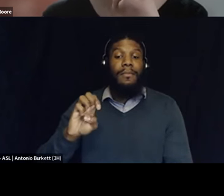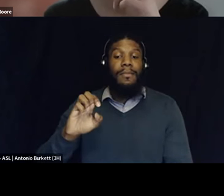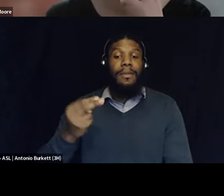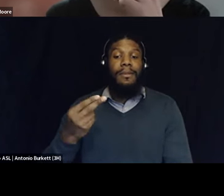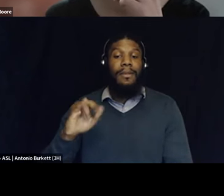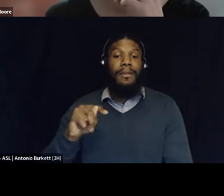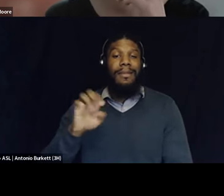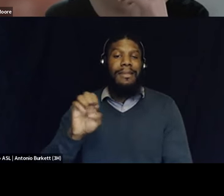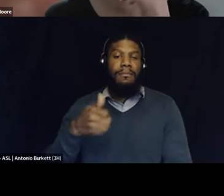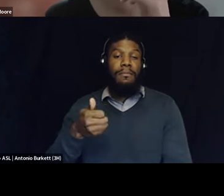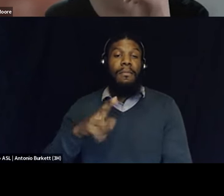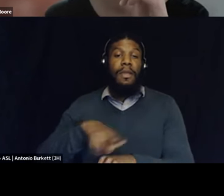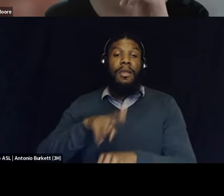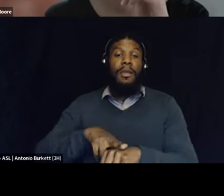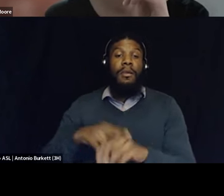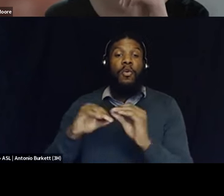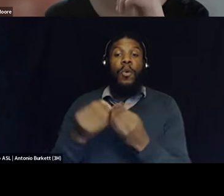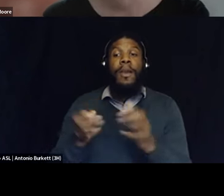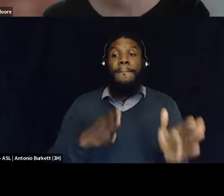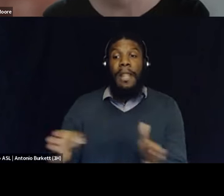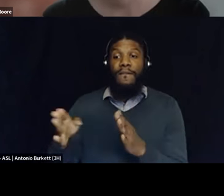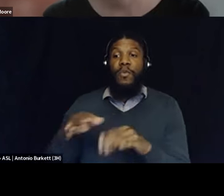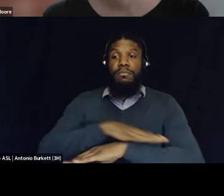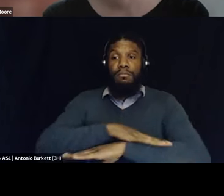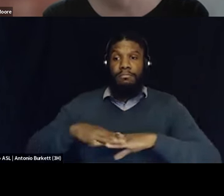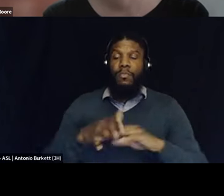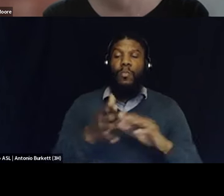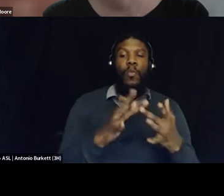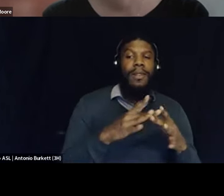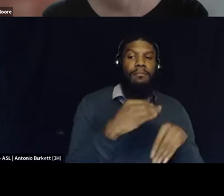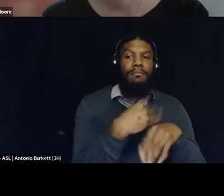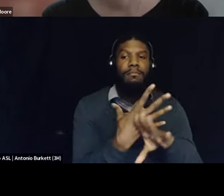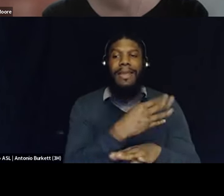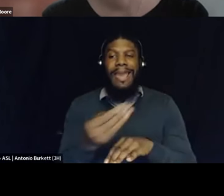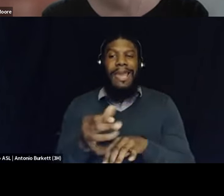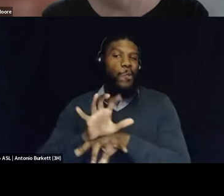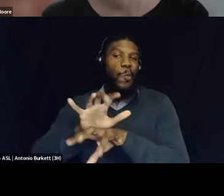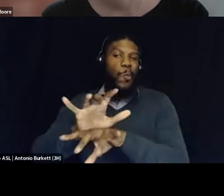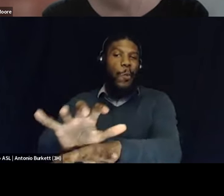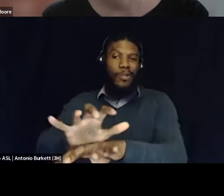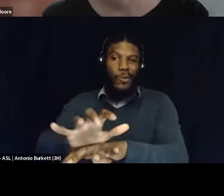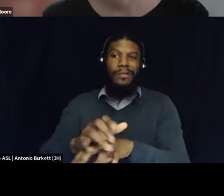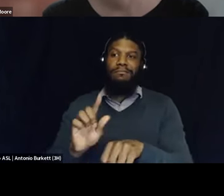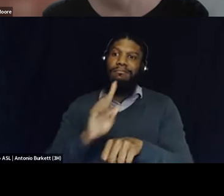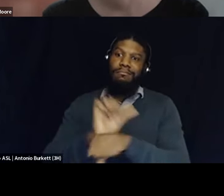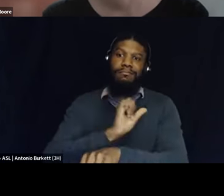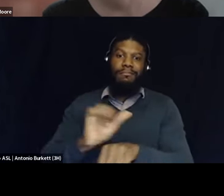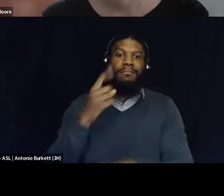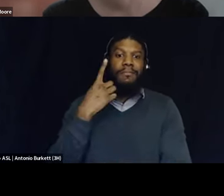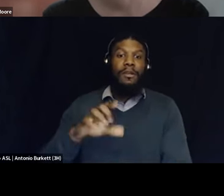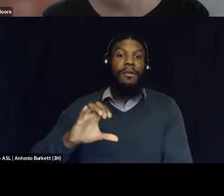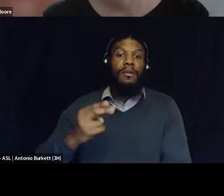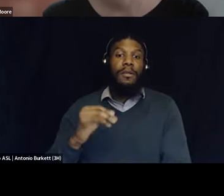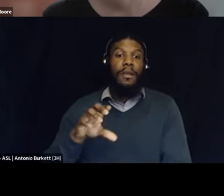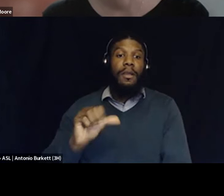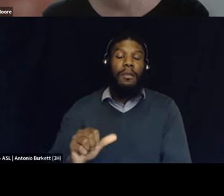organizing platform both online and in the grassroots for Latina and Chicana communities that are